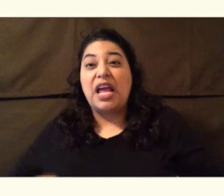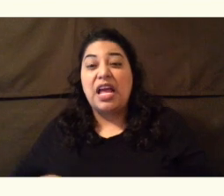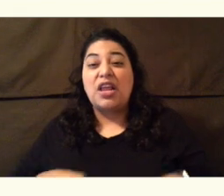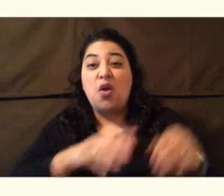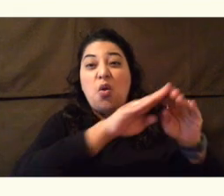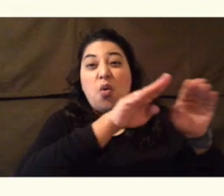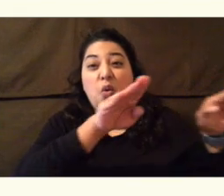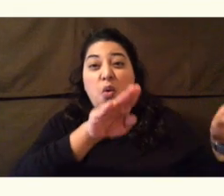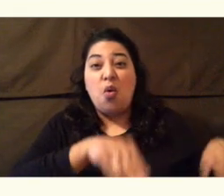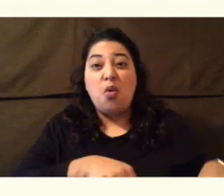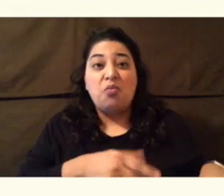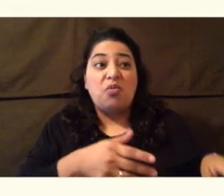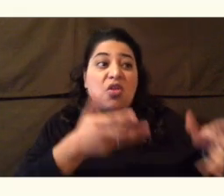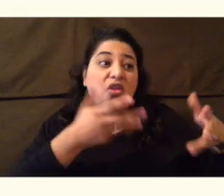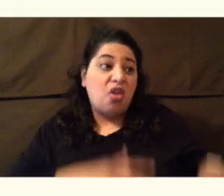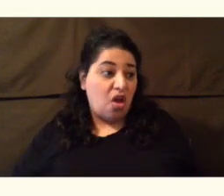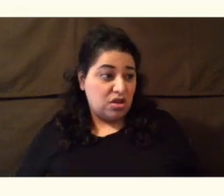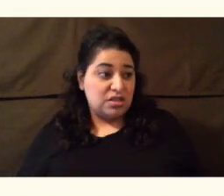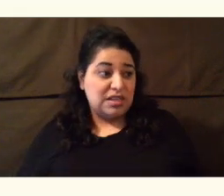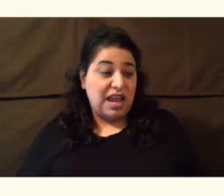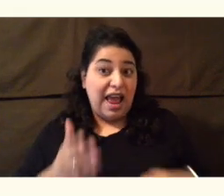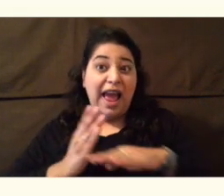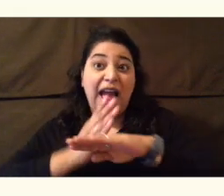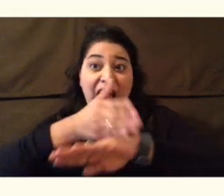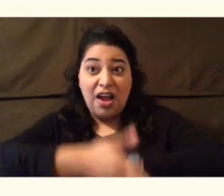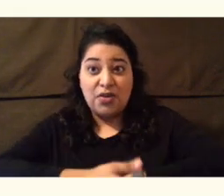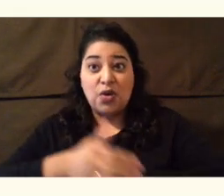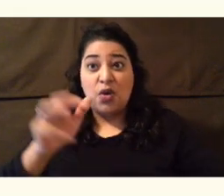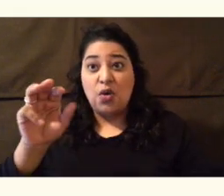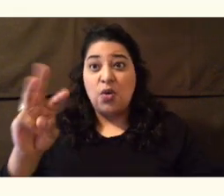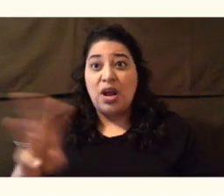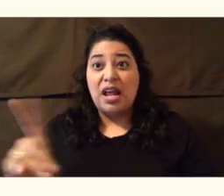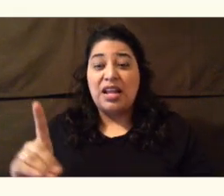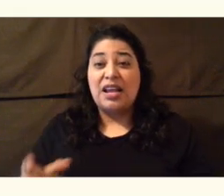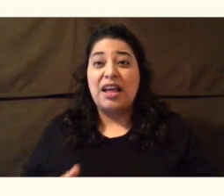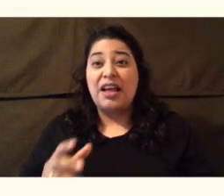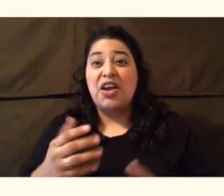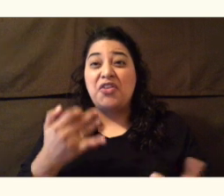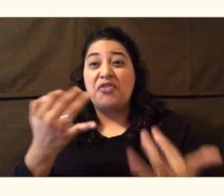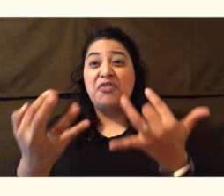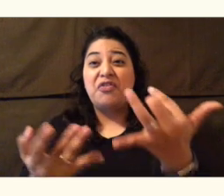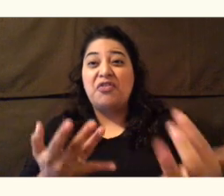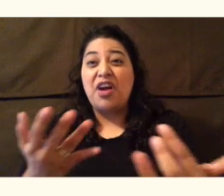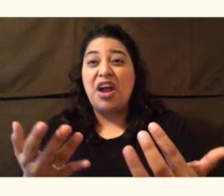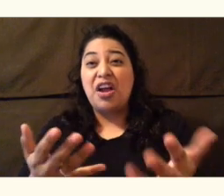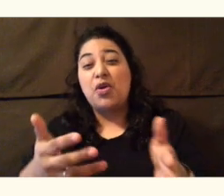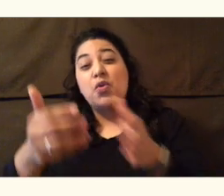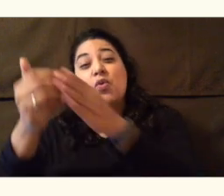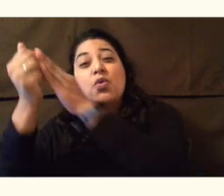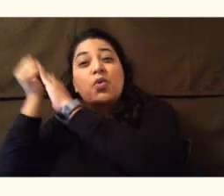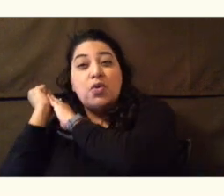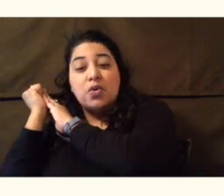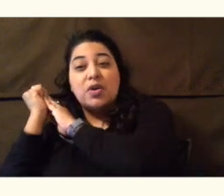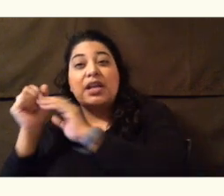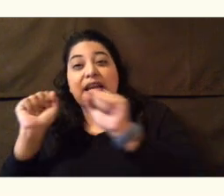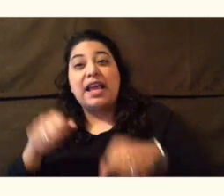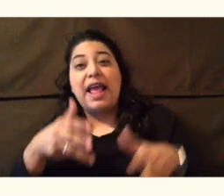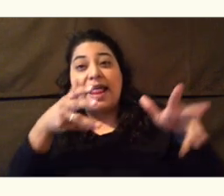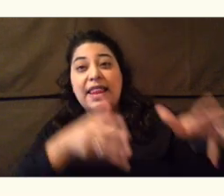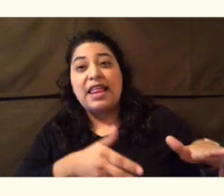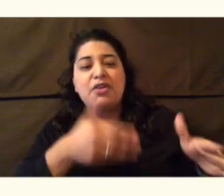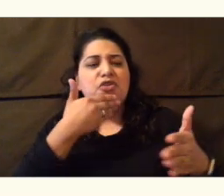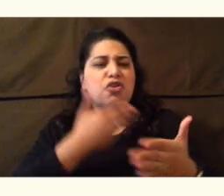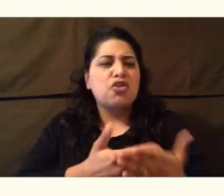After wildfires are gone, they can leave behind rich soil. Then, new plants have a chance to grow,